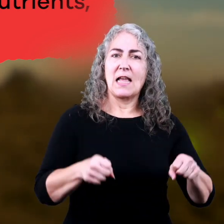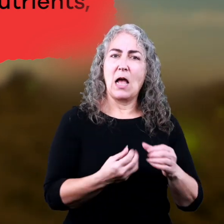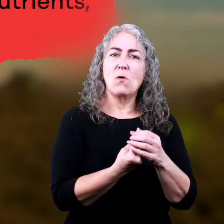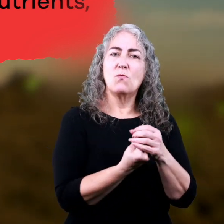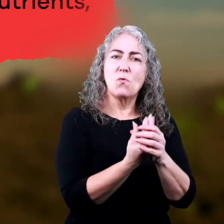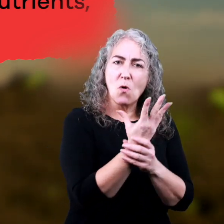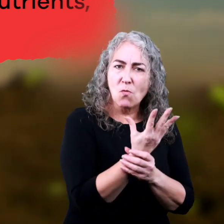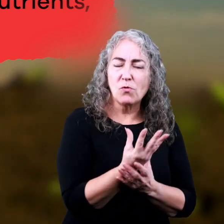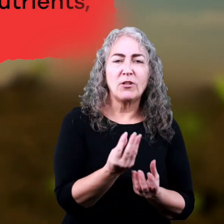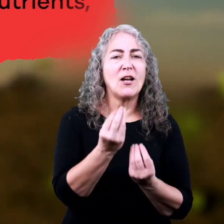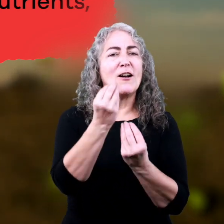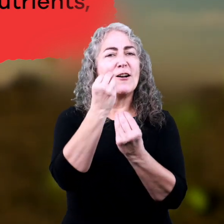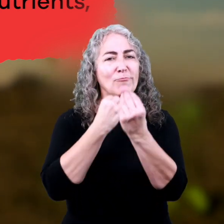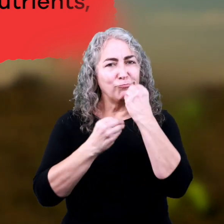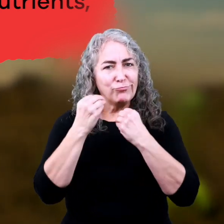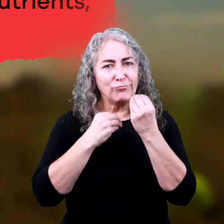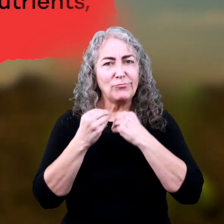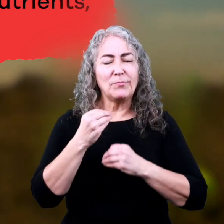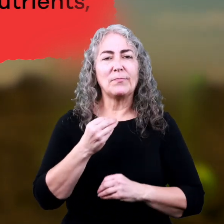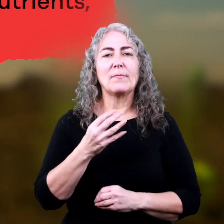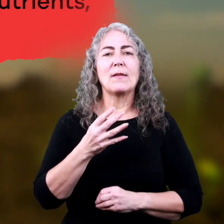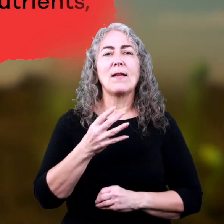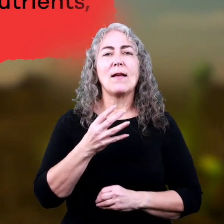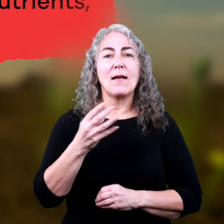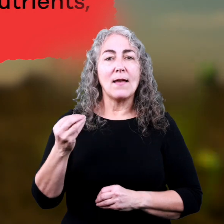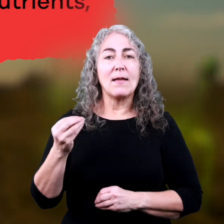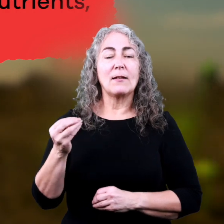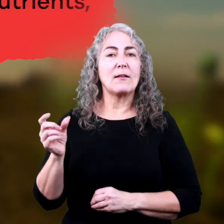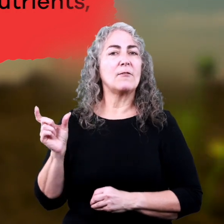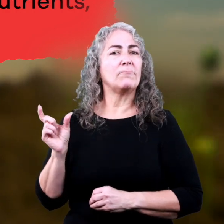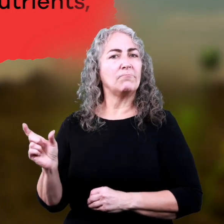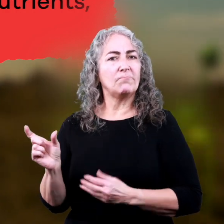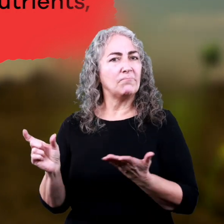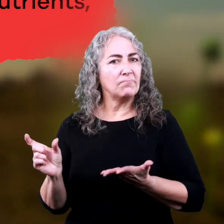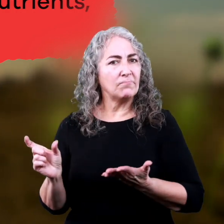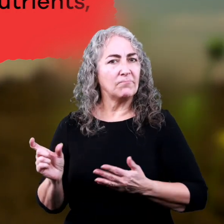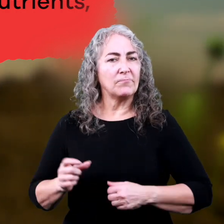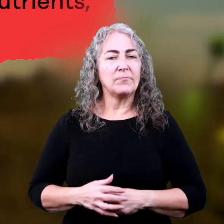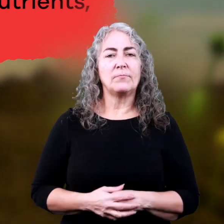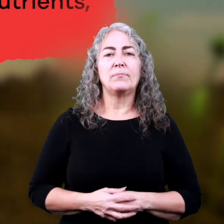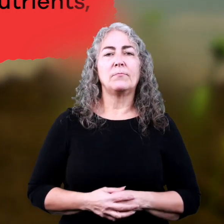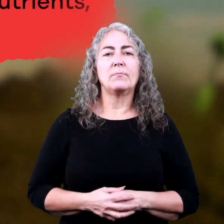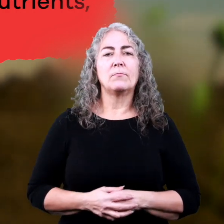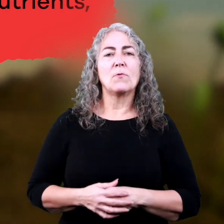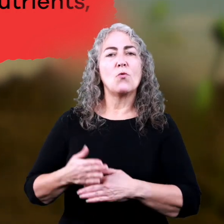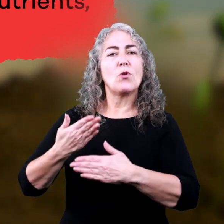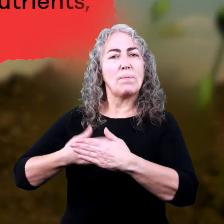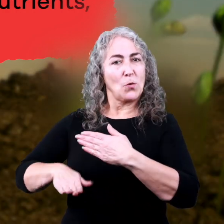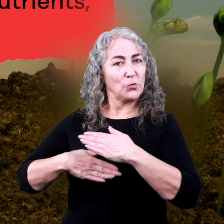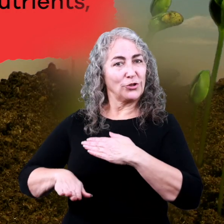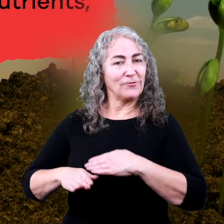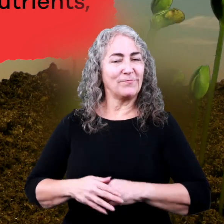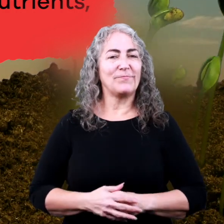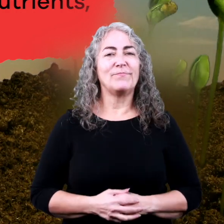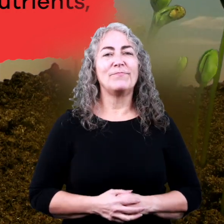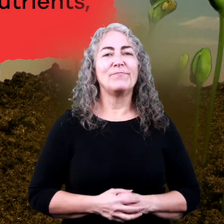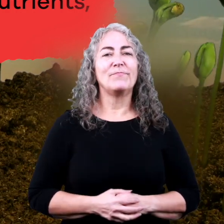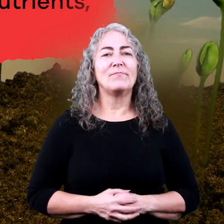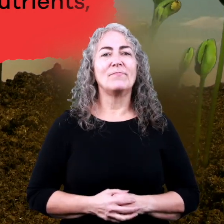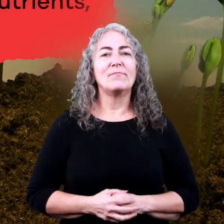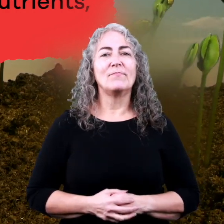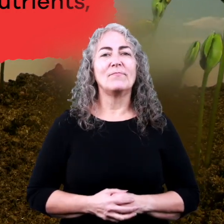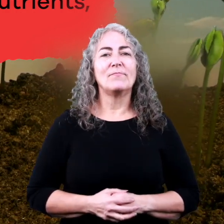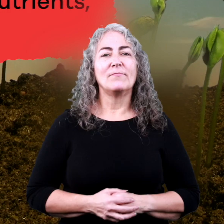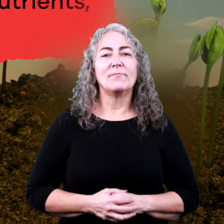things can grow, take in nutrients, and blank Did you say